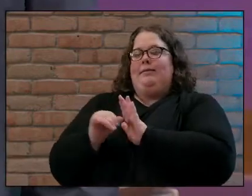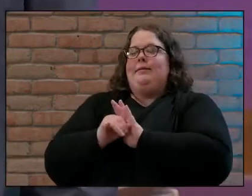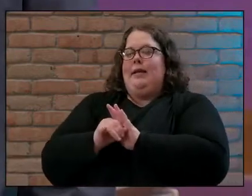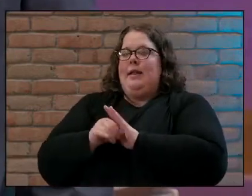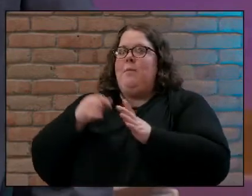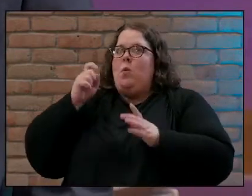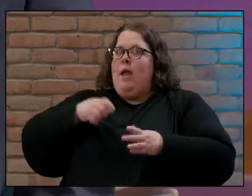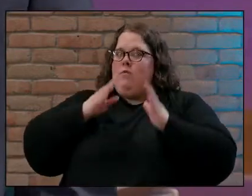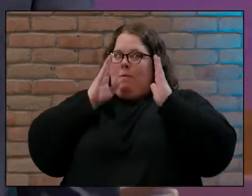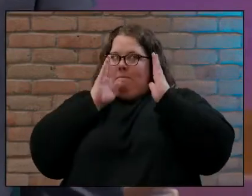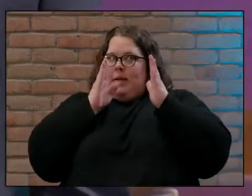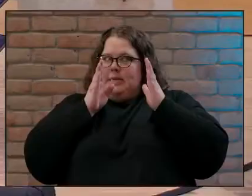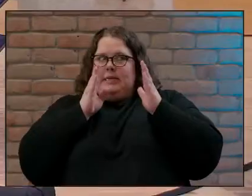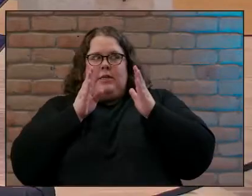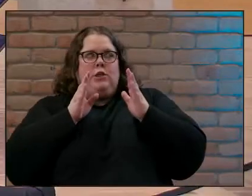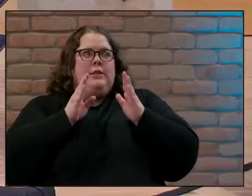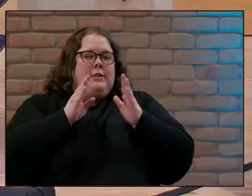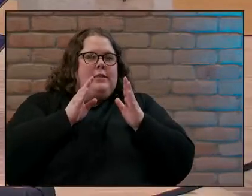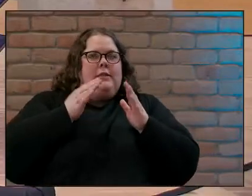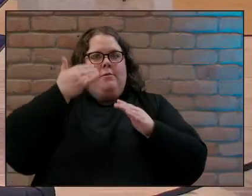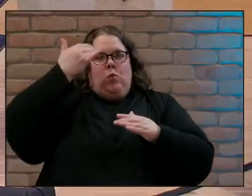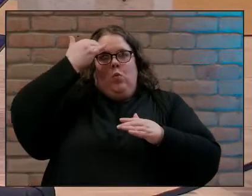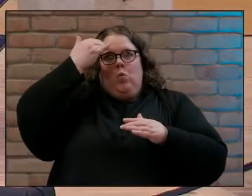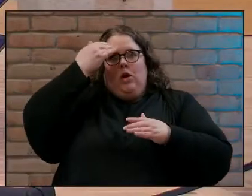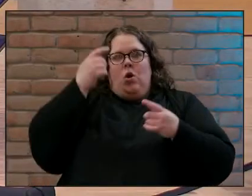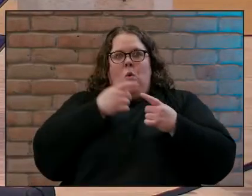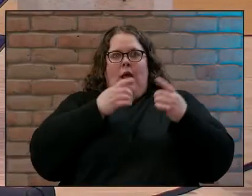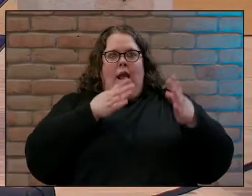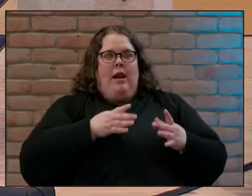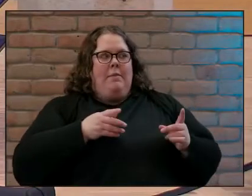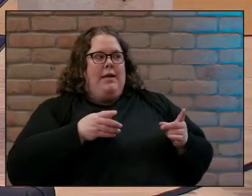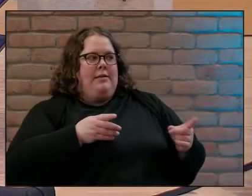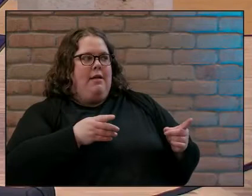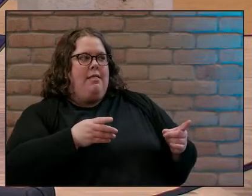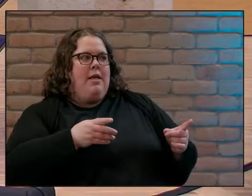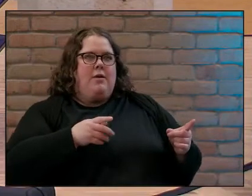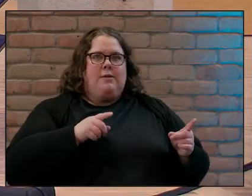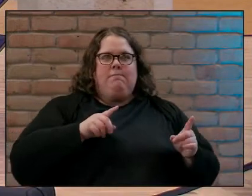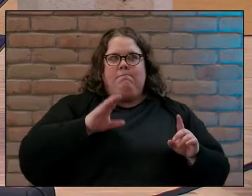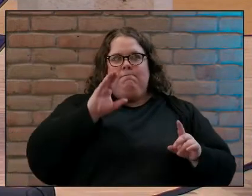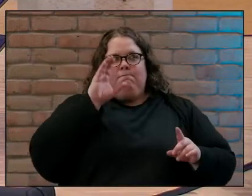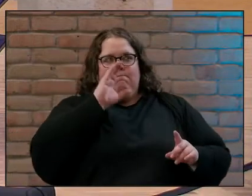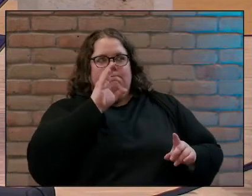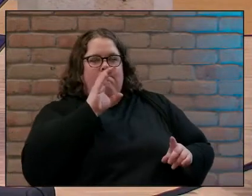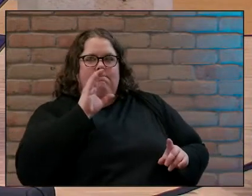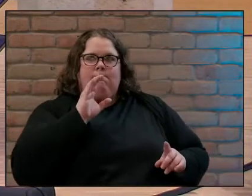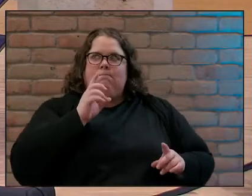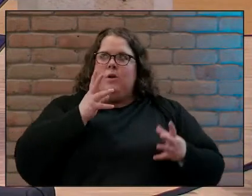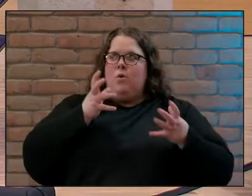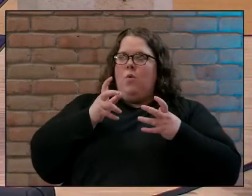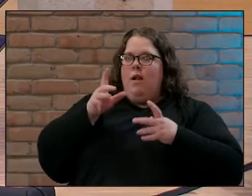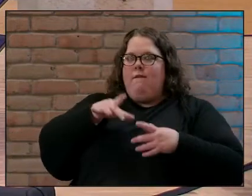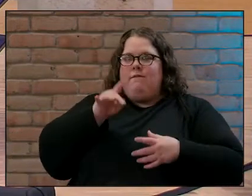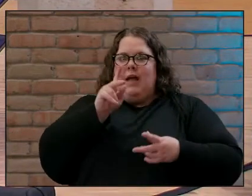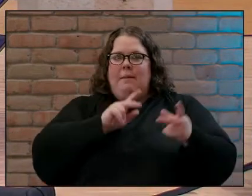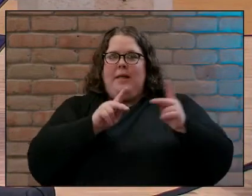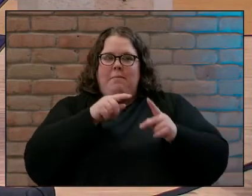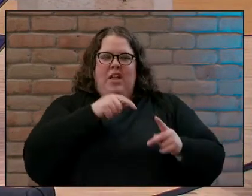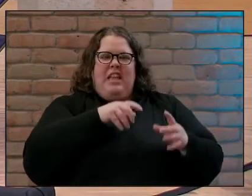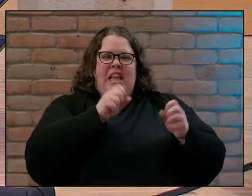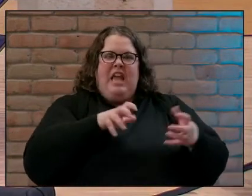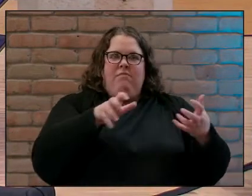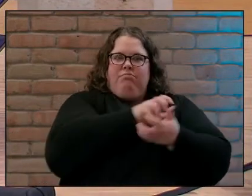Peter tells us that he's out there like a roaring lion walking around seeking who he can devour so here's a couple of things that will help us